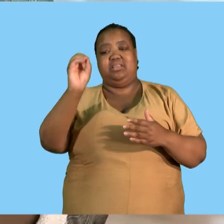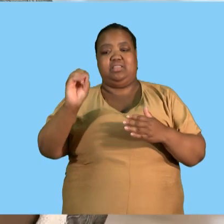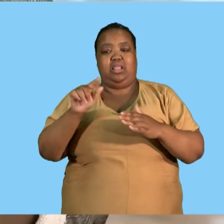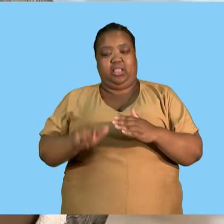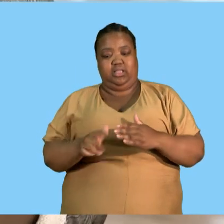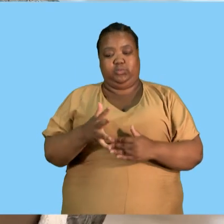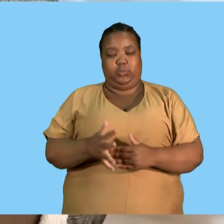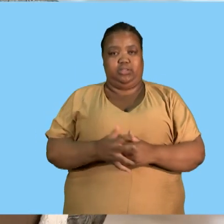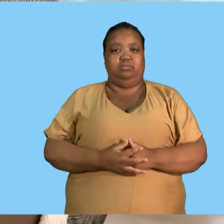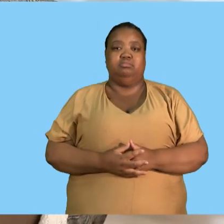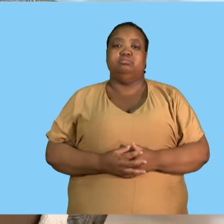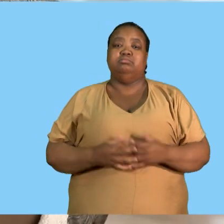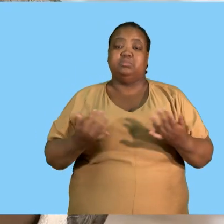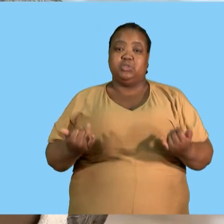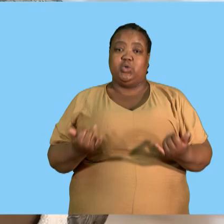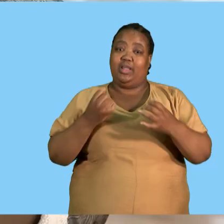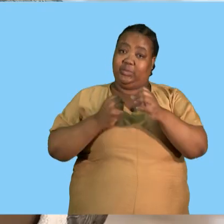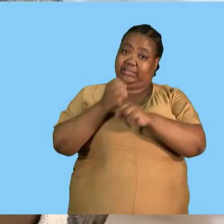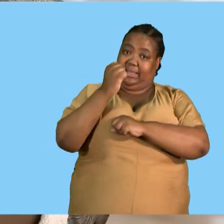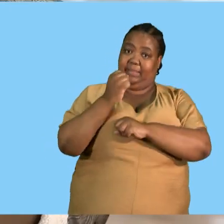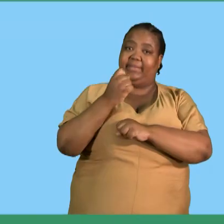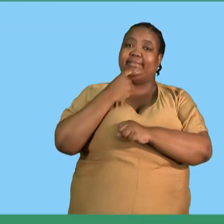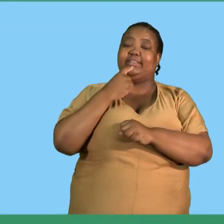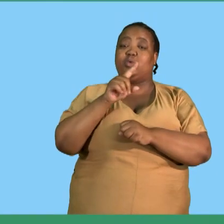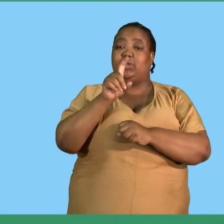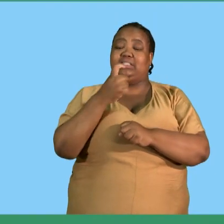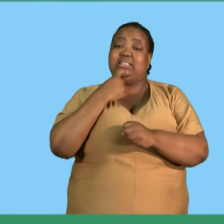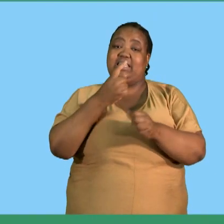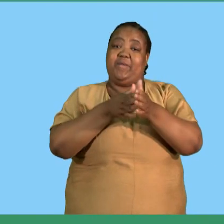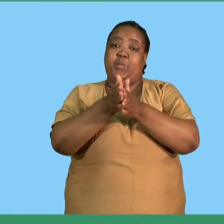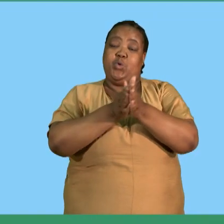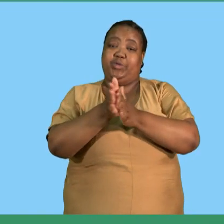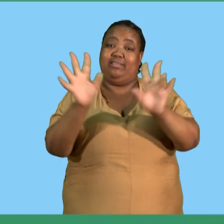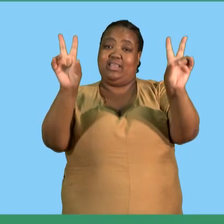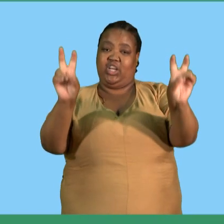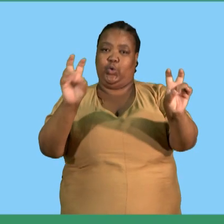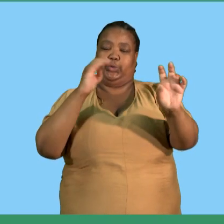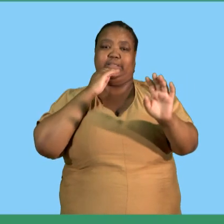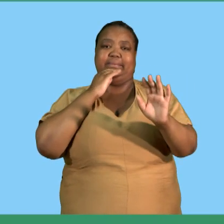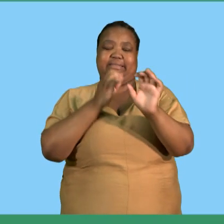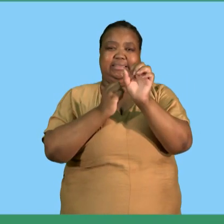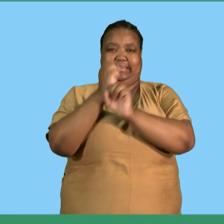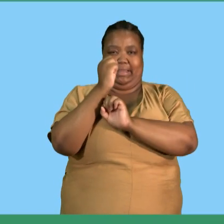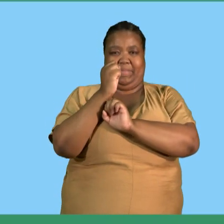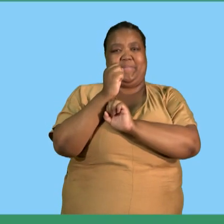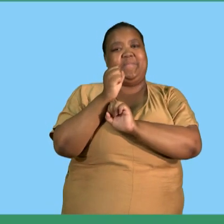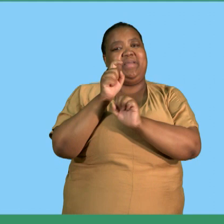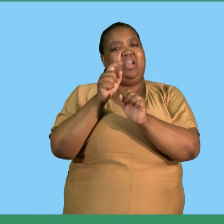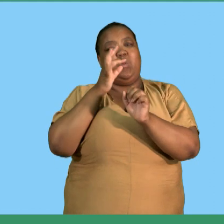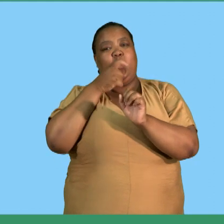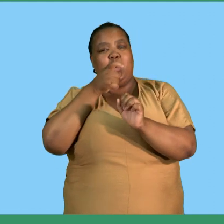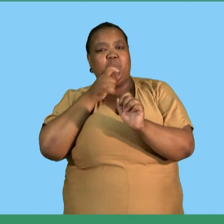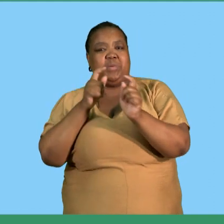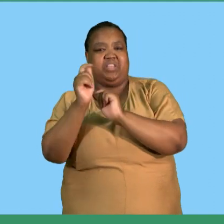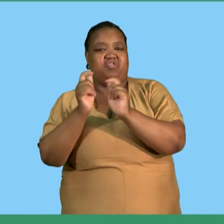we took it as is remember when they say motivate the question said by quoting quoting as is nothing